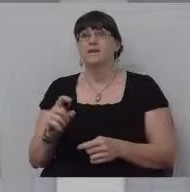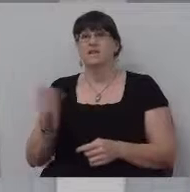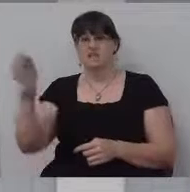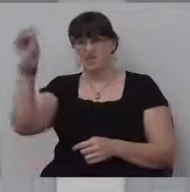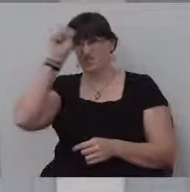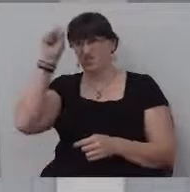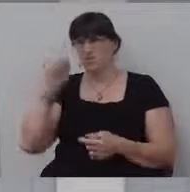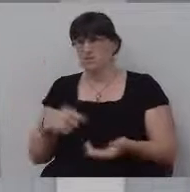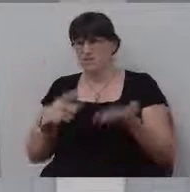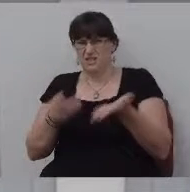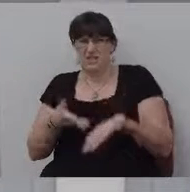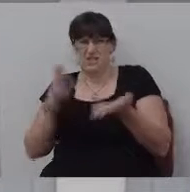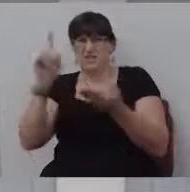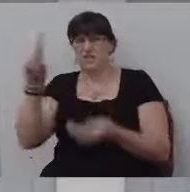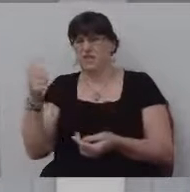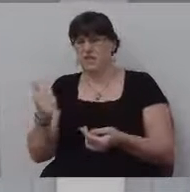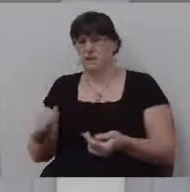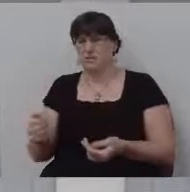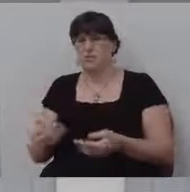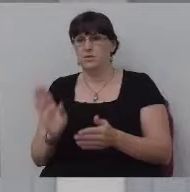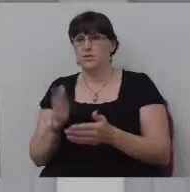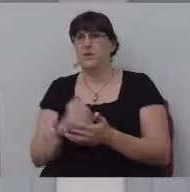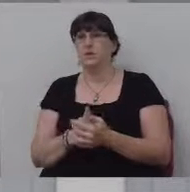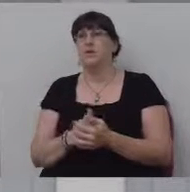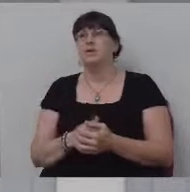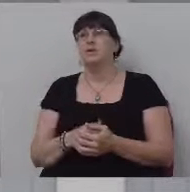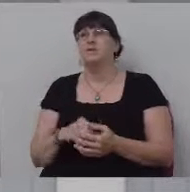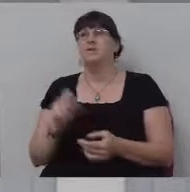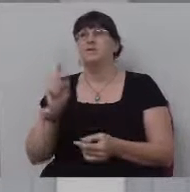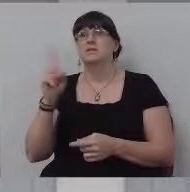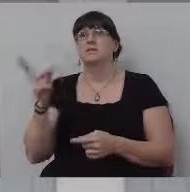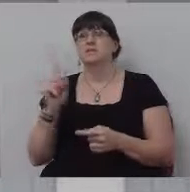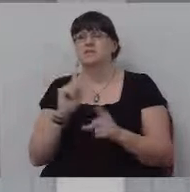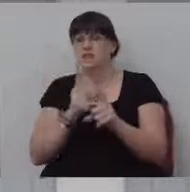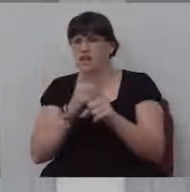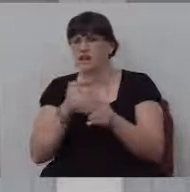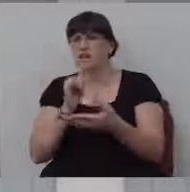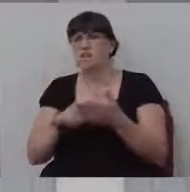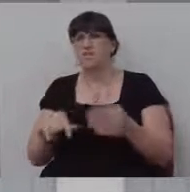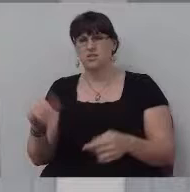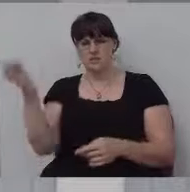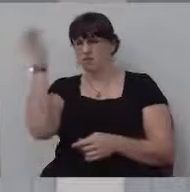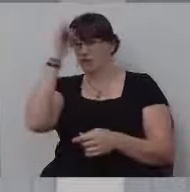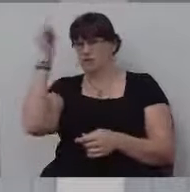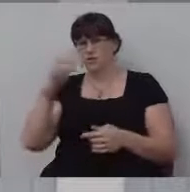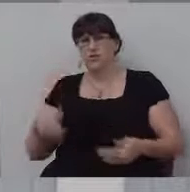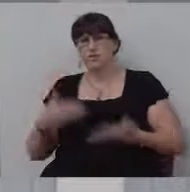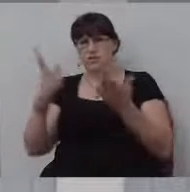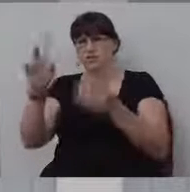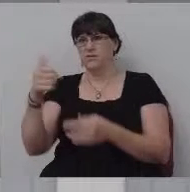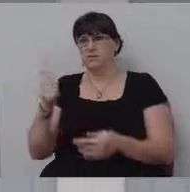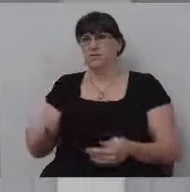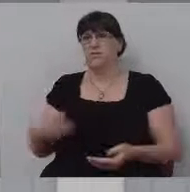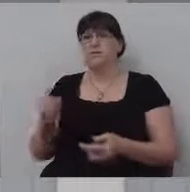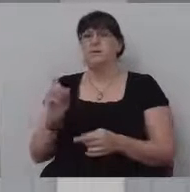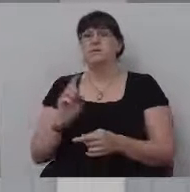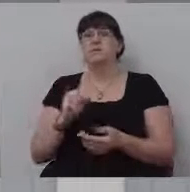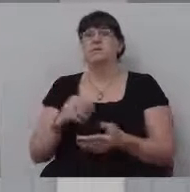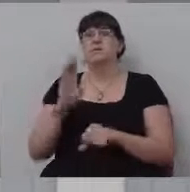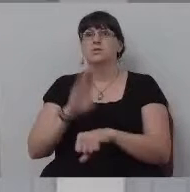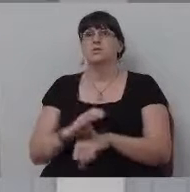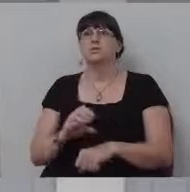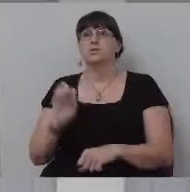that. A friend of mine by the name of Wayne Ward said someone challenged him like that, said, you're a fool to give 10% of your income to church, and he says, oh yeah?